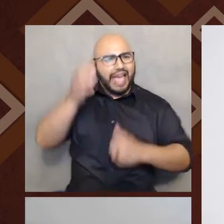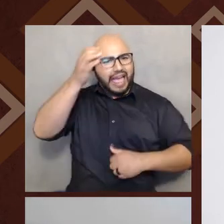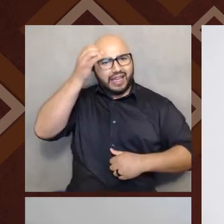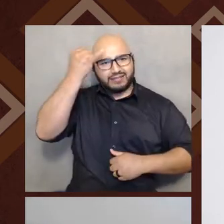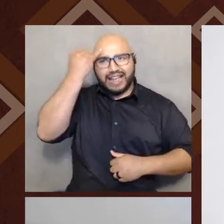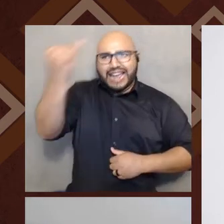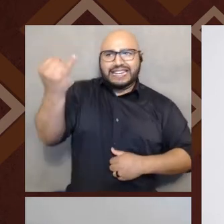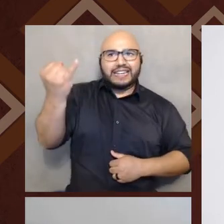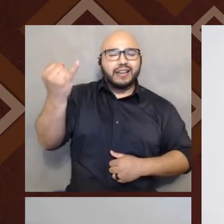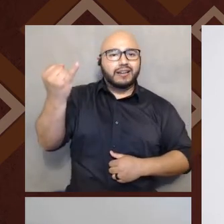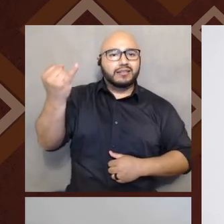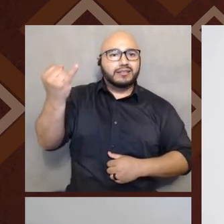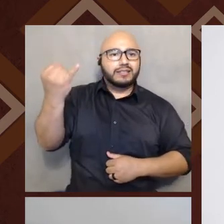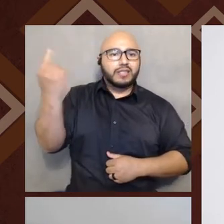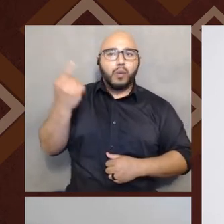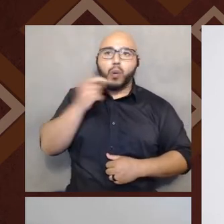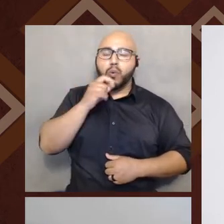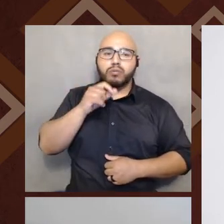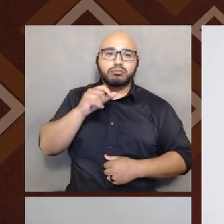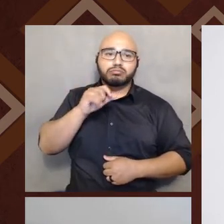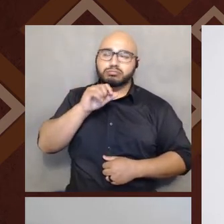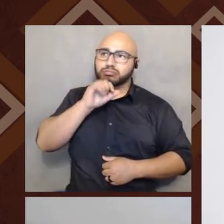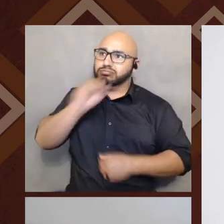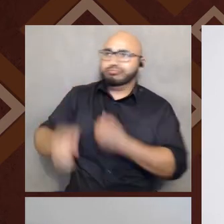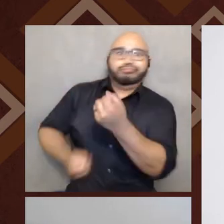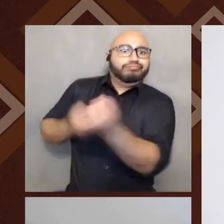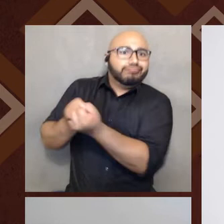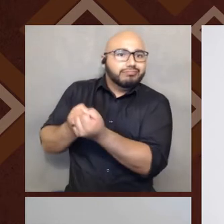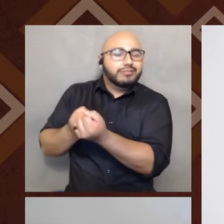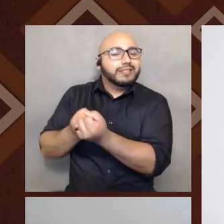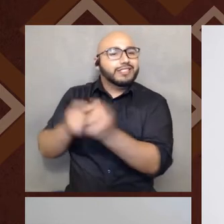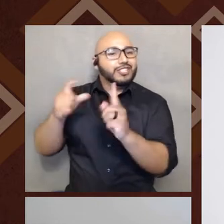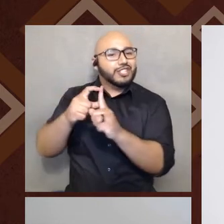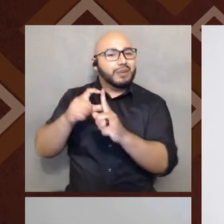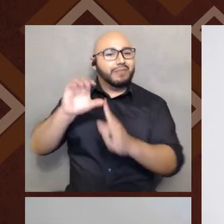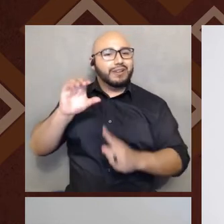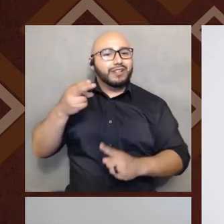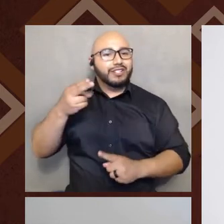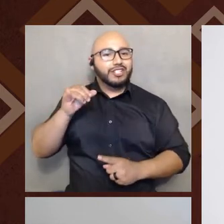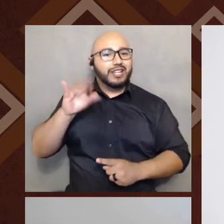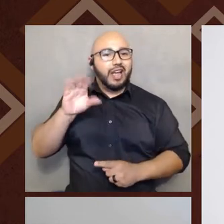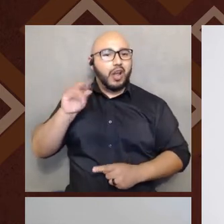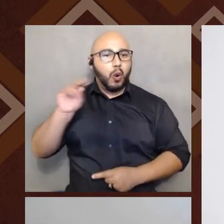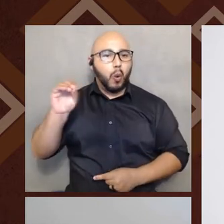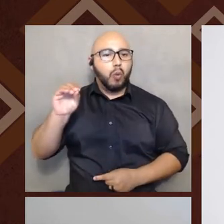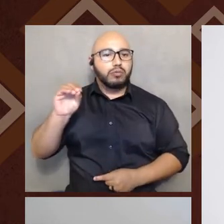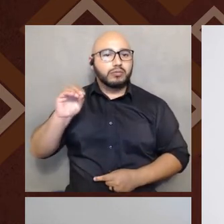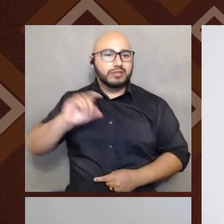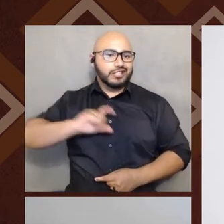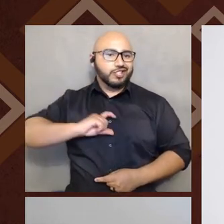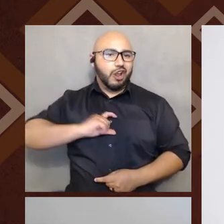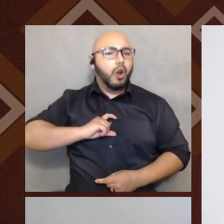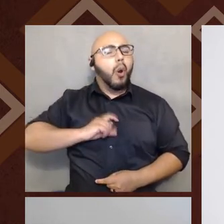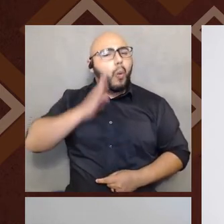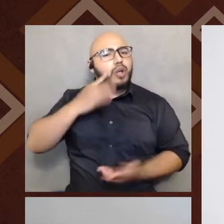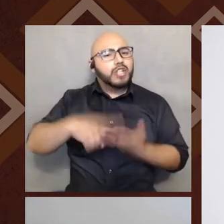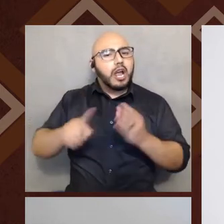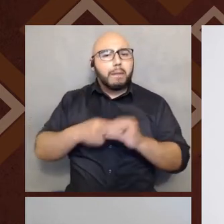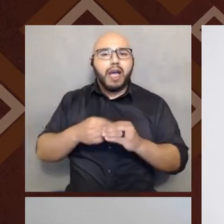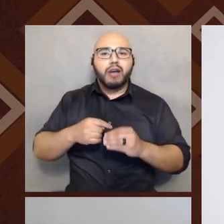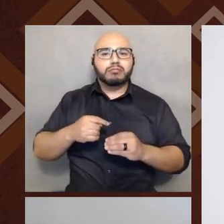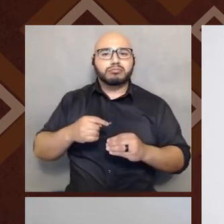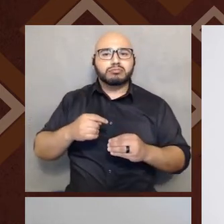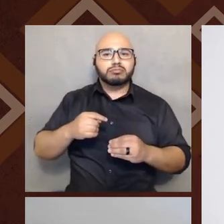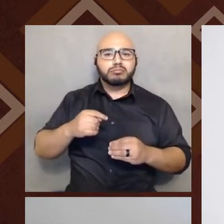clearly liked the term Chicano. Um, and, and so we're going to talk more about, you know, the, those two terms, um, a little bit on